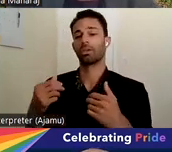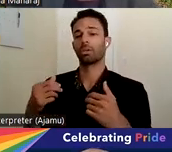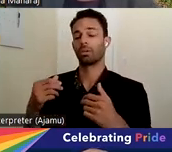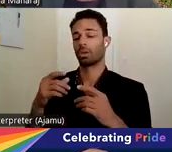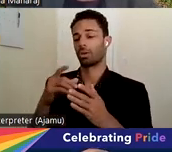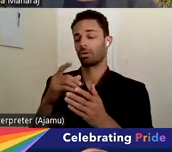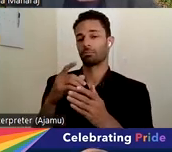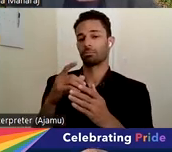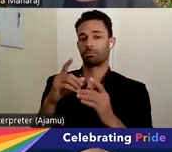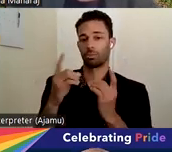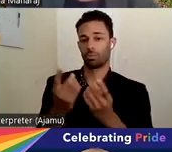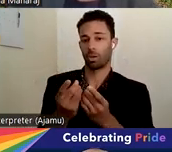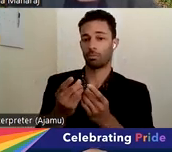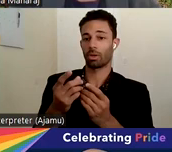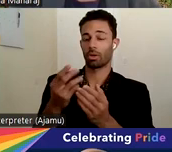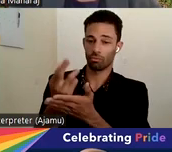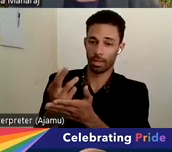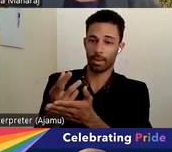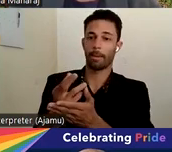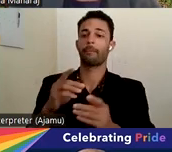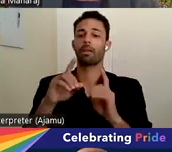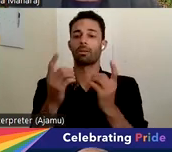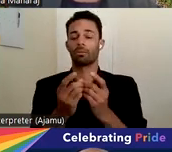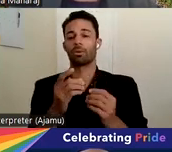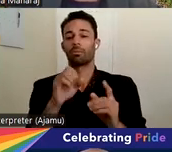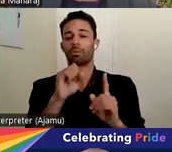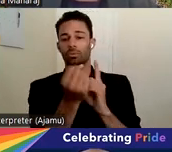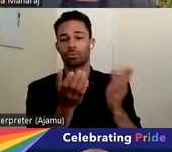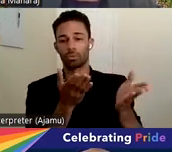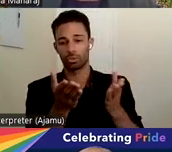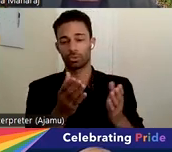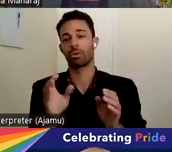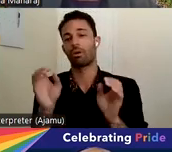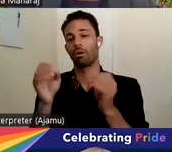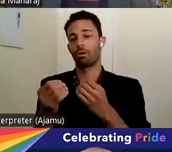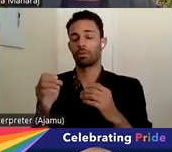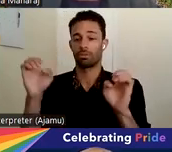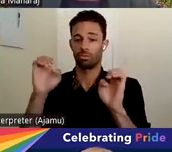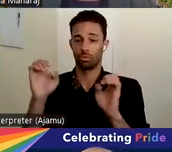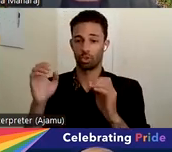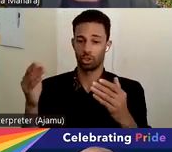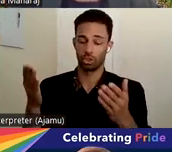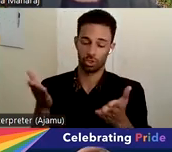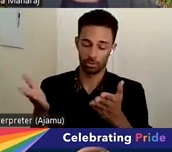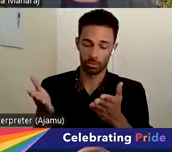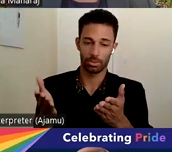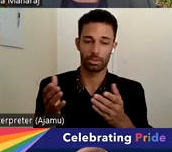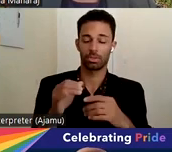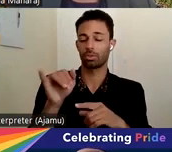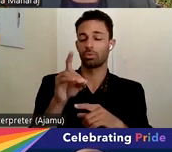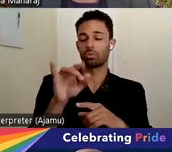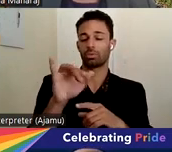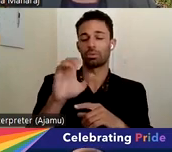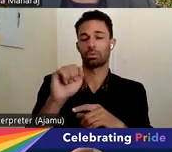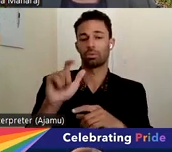Rehabilitation, Department of Social Services, Office of Emergency Services, the Judicial Council, and the